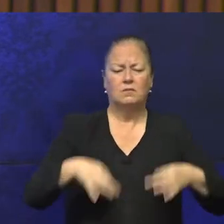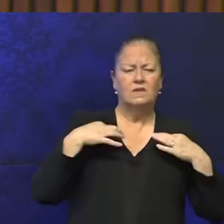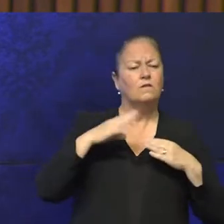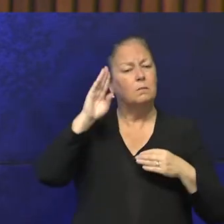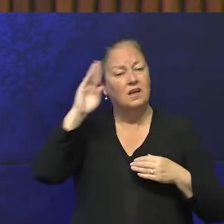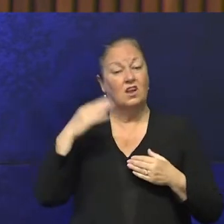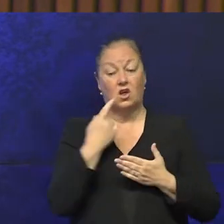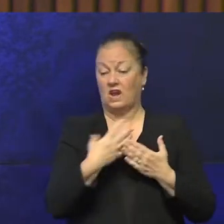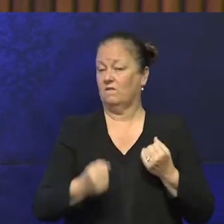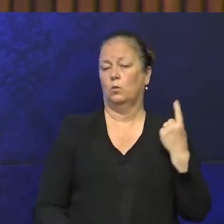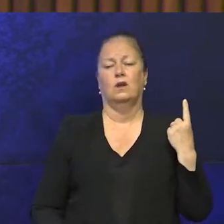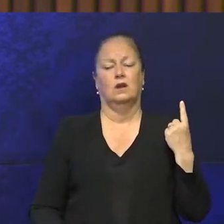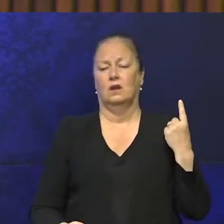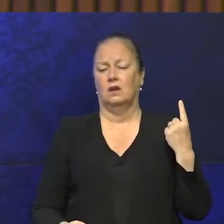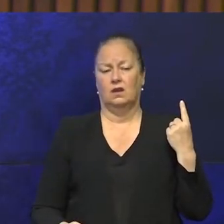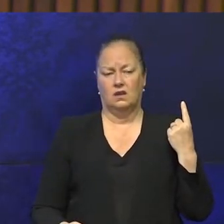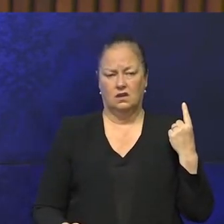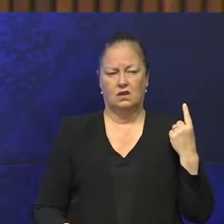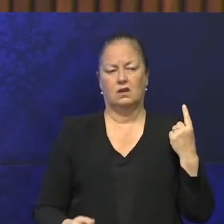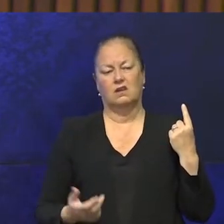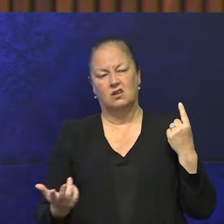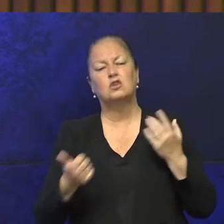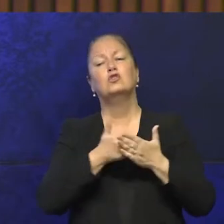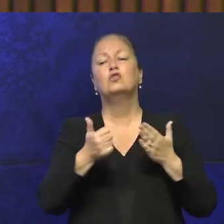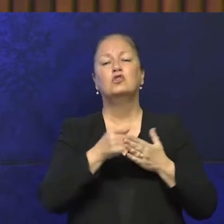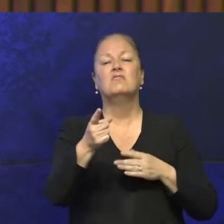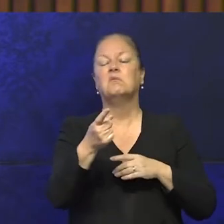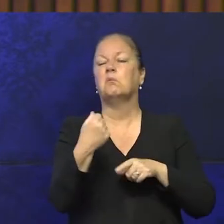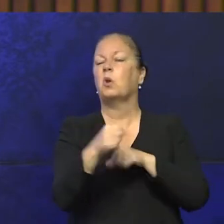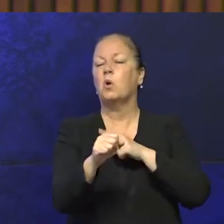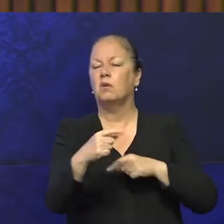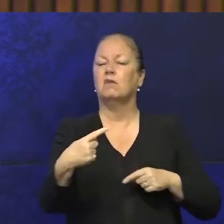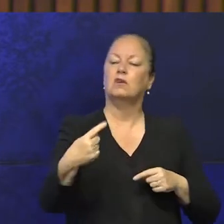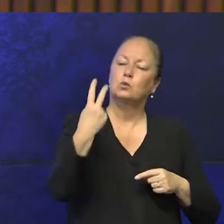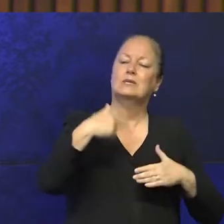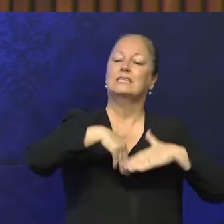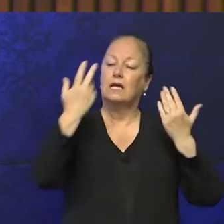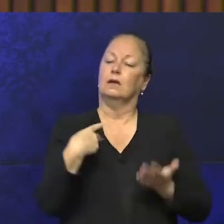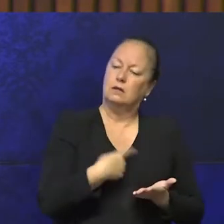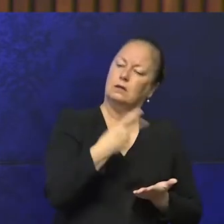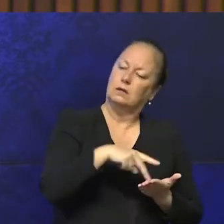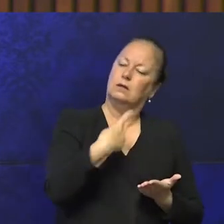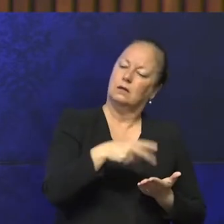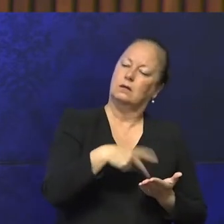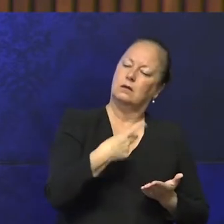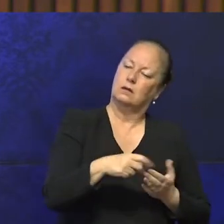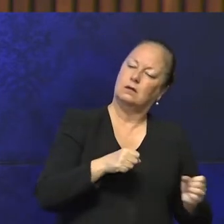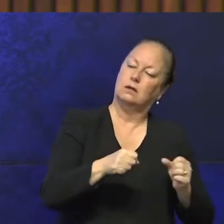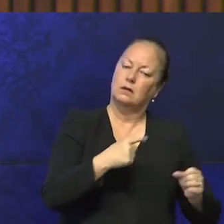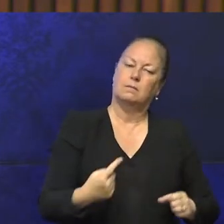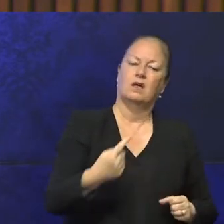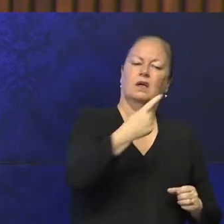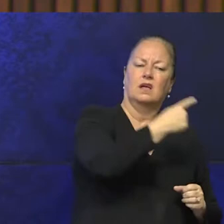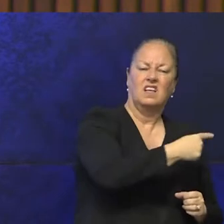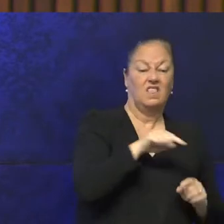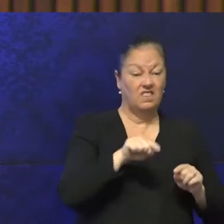bed, we only had one and usually went back with empty handed, so it was a two day back walk and then that sort